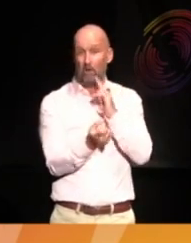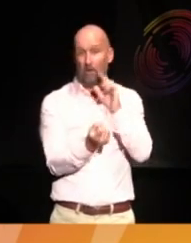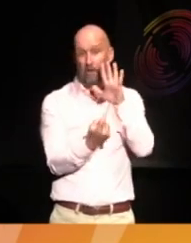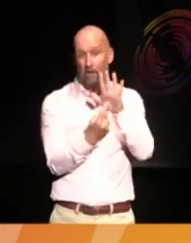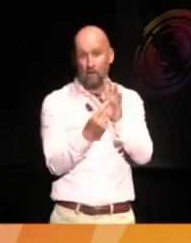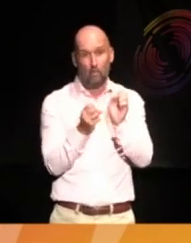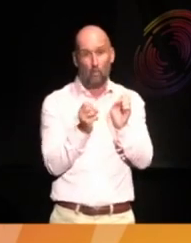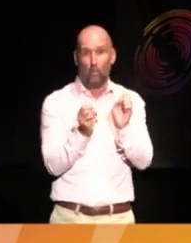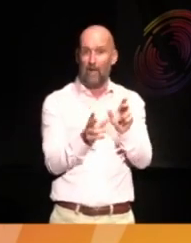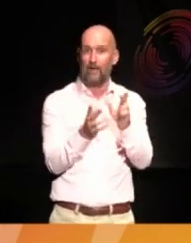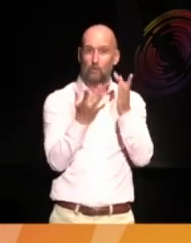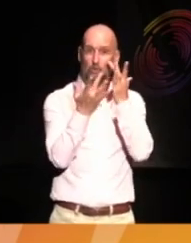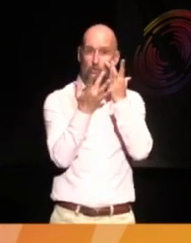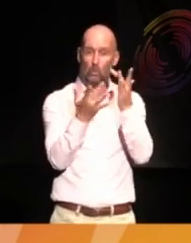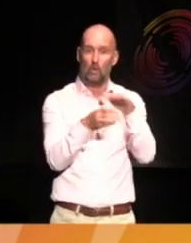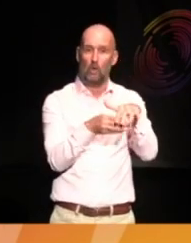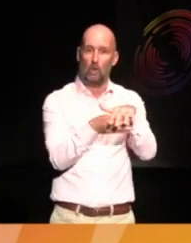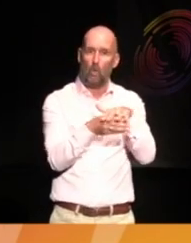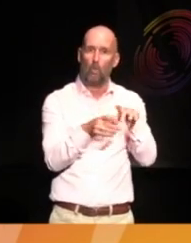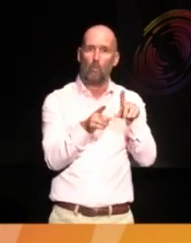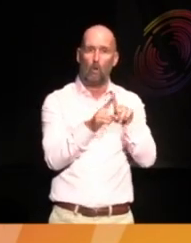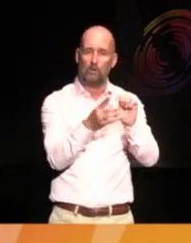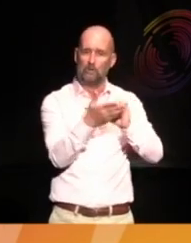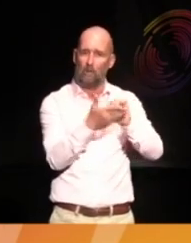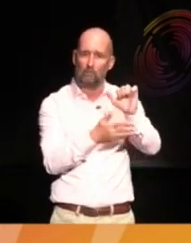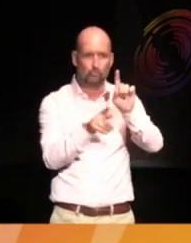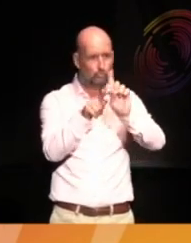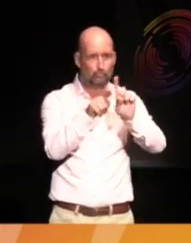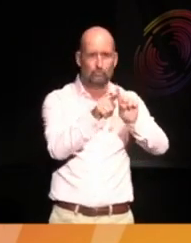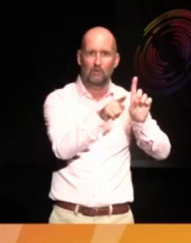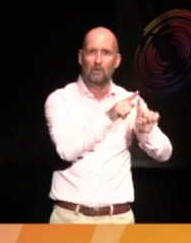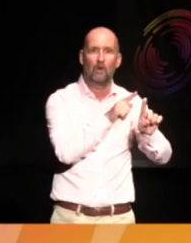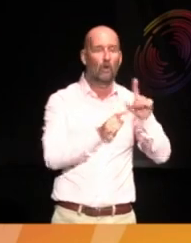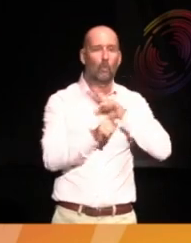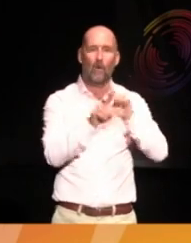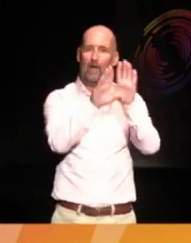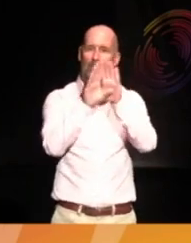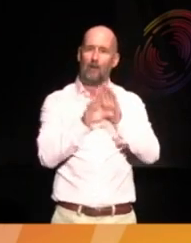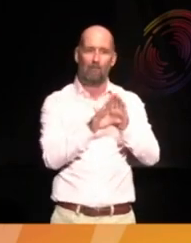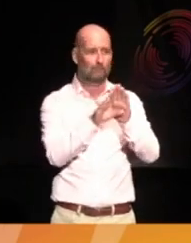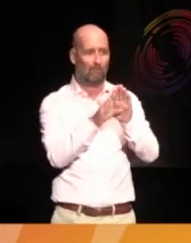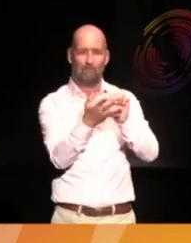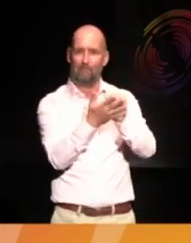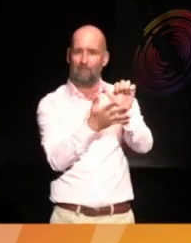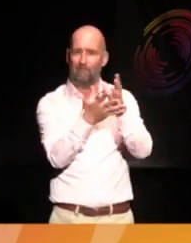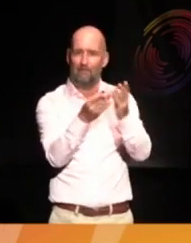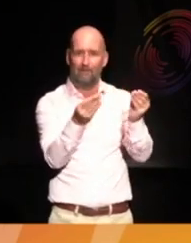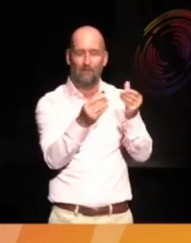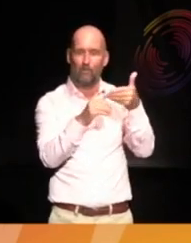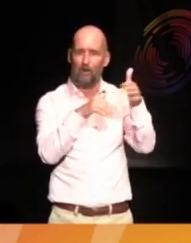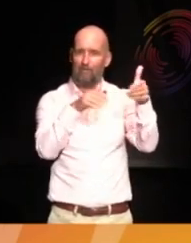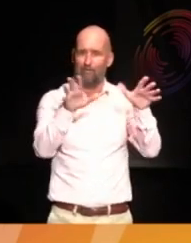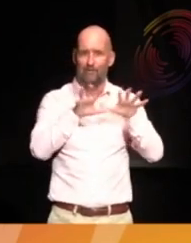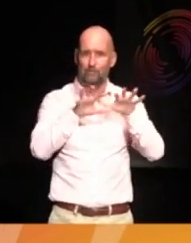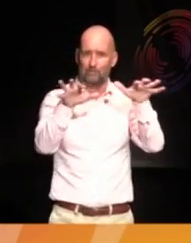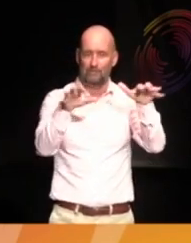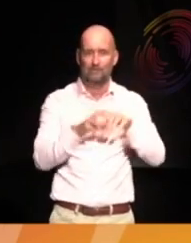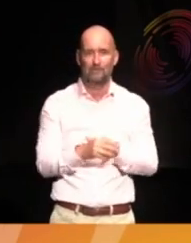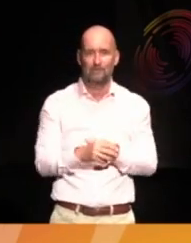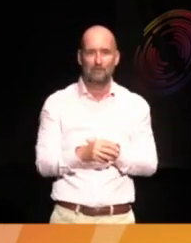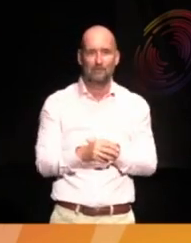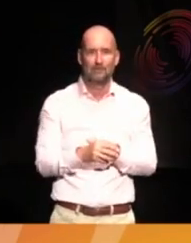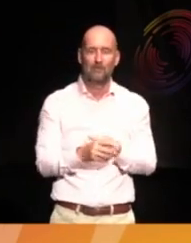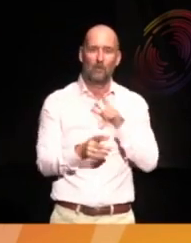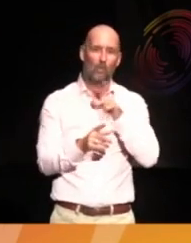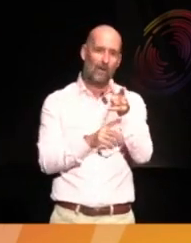representing local and living cultures in the absence of the national framework, which has been exclusionary for a long term. And I've seen amazing work in